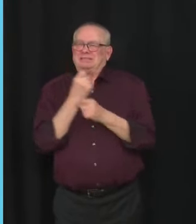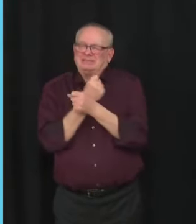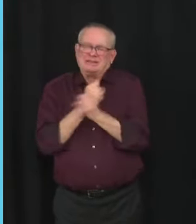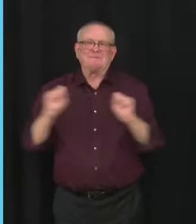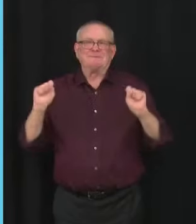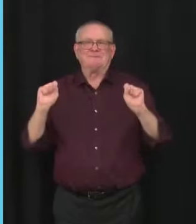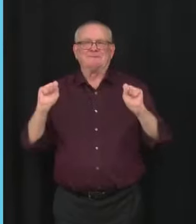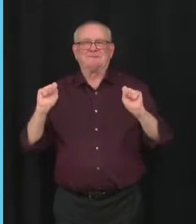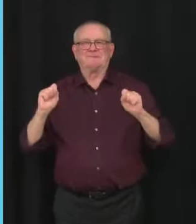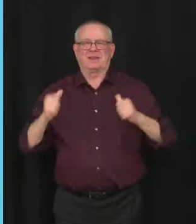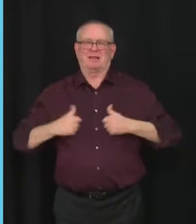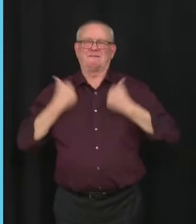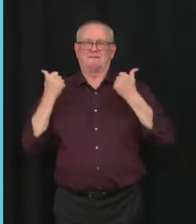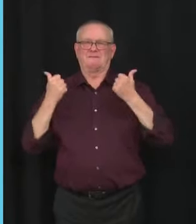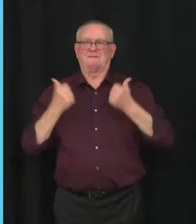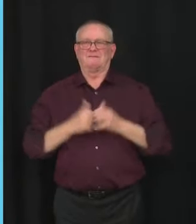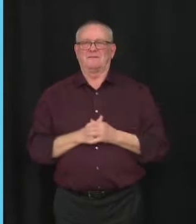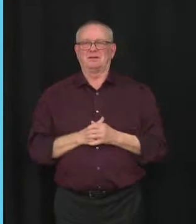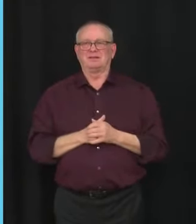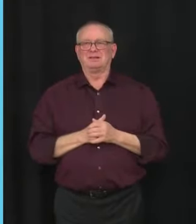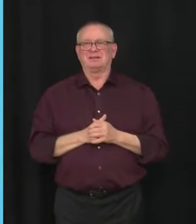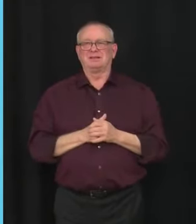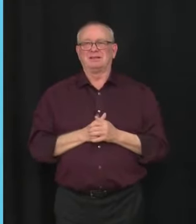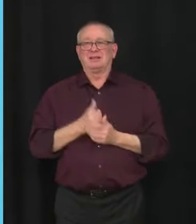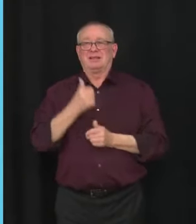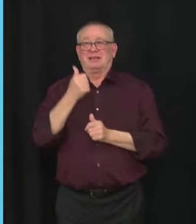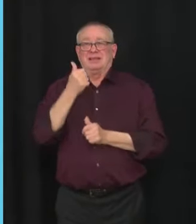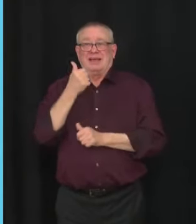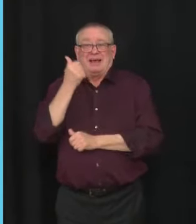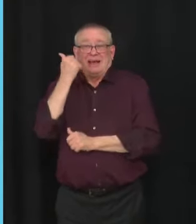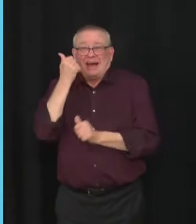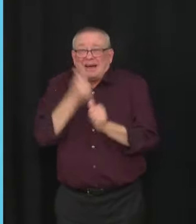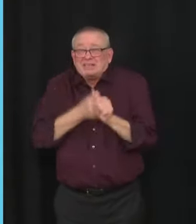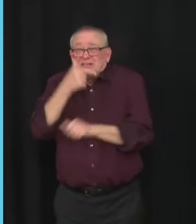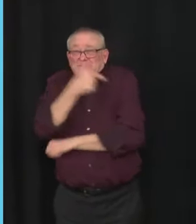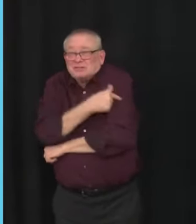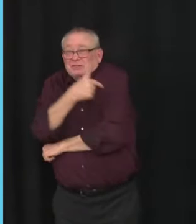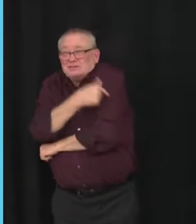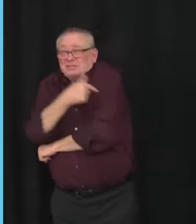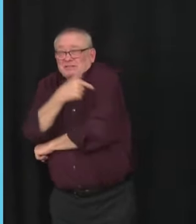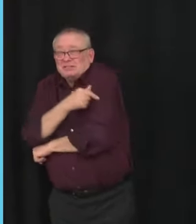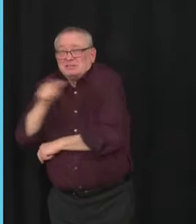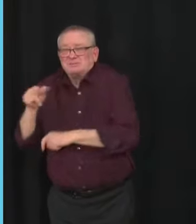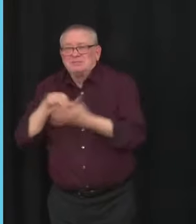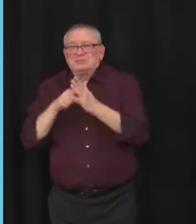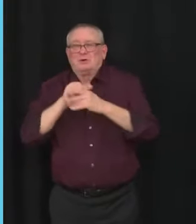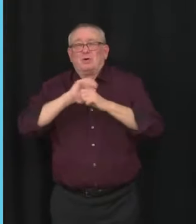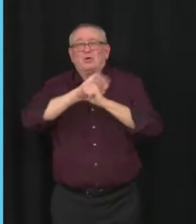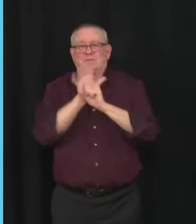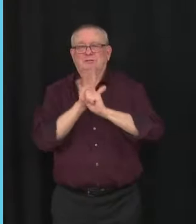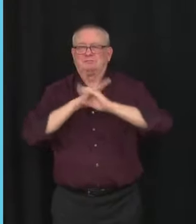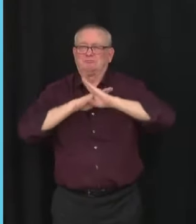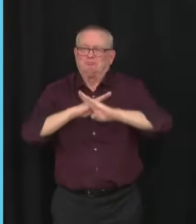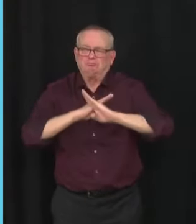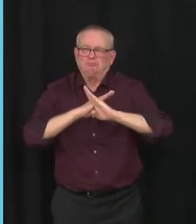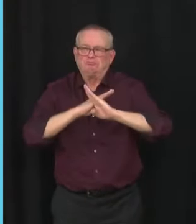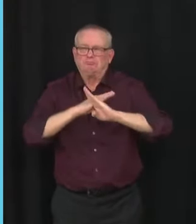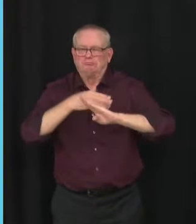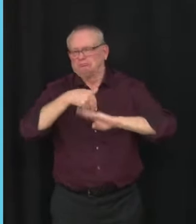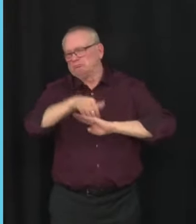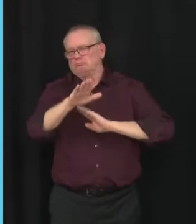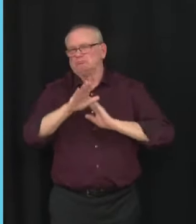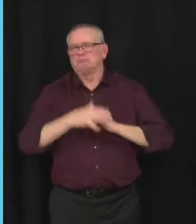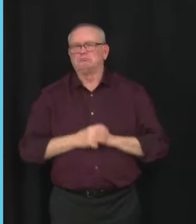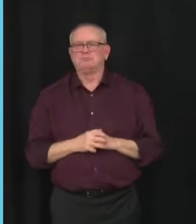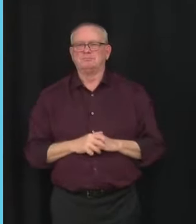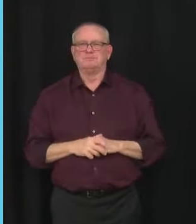we get one step closer to minimizing the threat of this virus and forging our path out of the pandemic. If you're among the 12